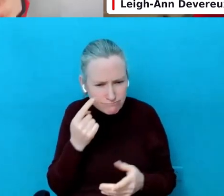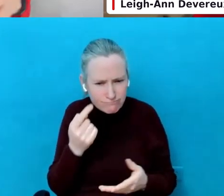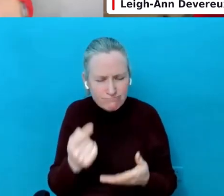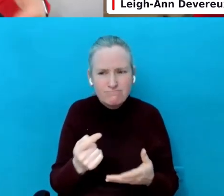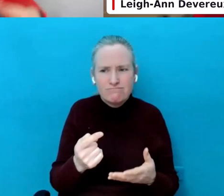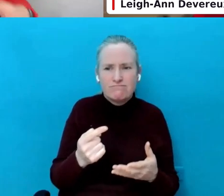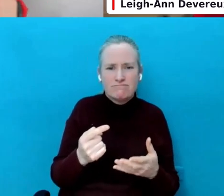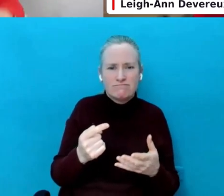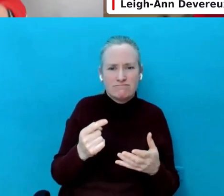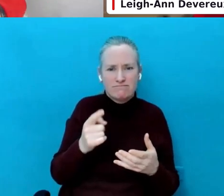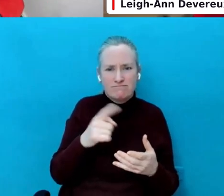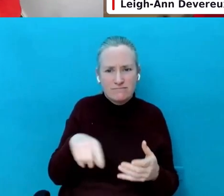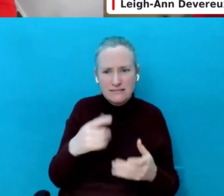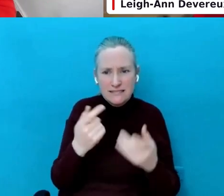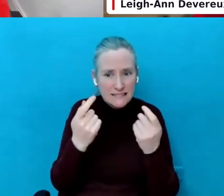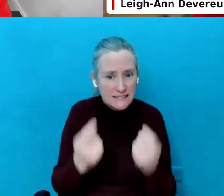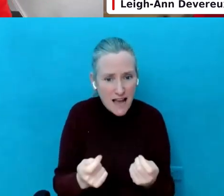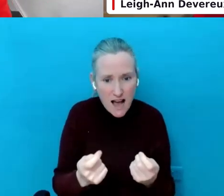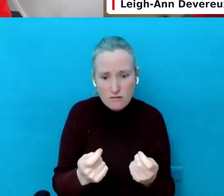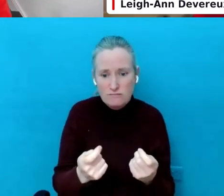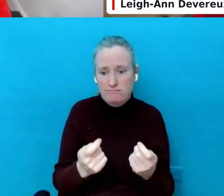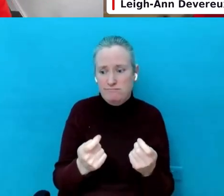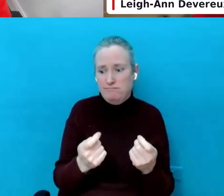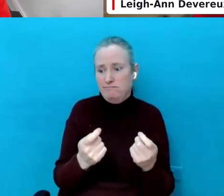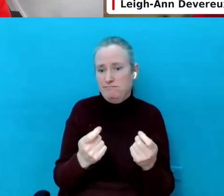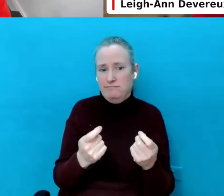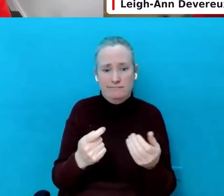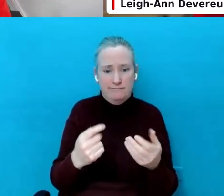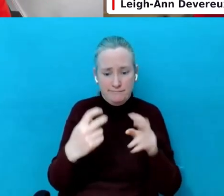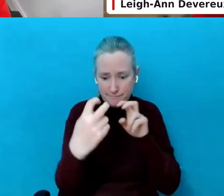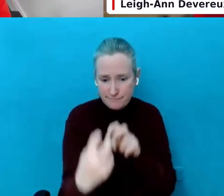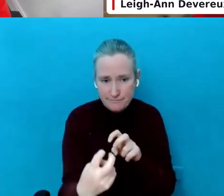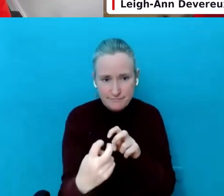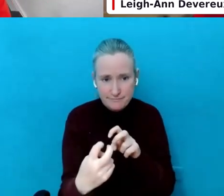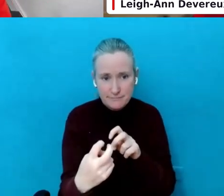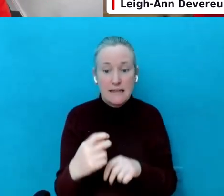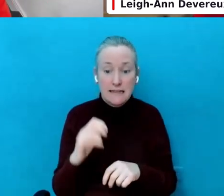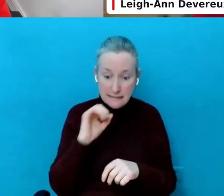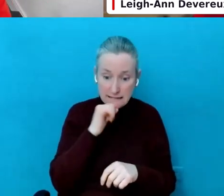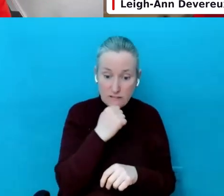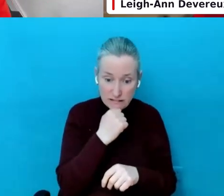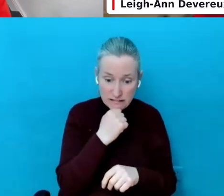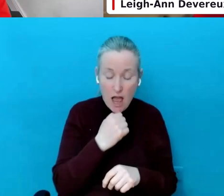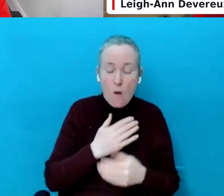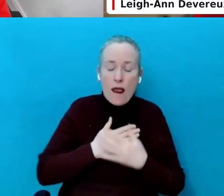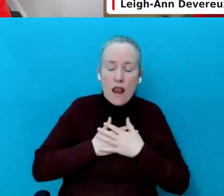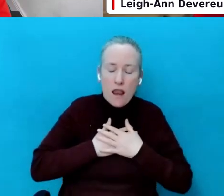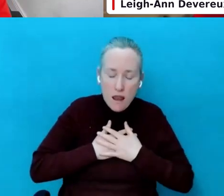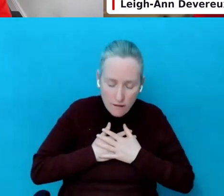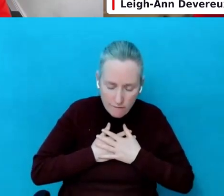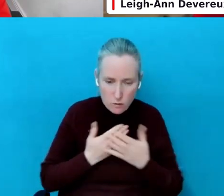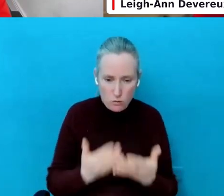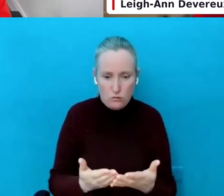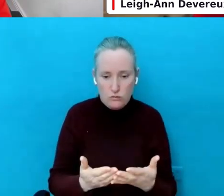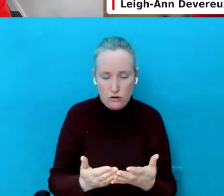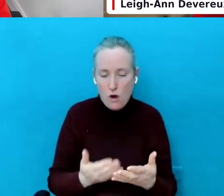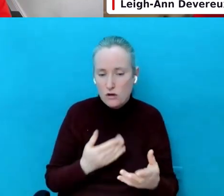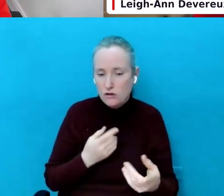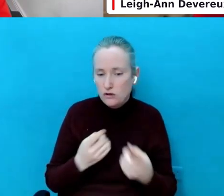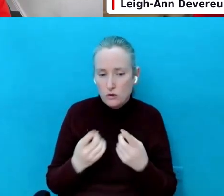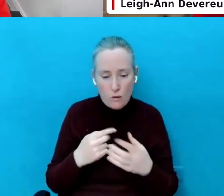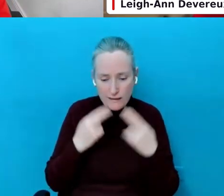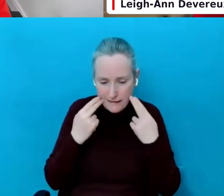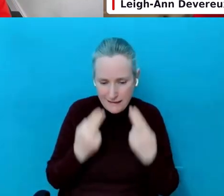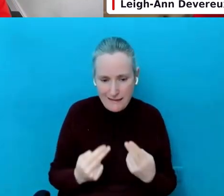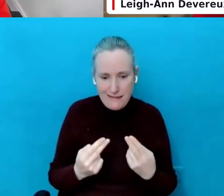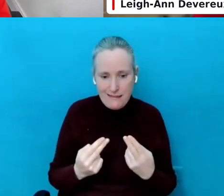couch, sit down at a table. This is serious. We love you. We will do whatever we need. This is what we're seeing.